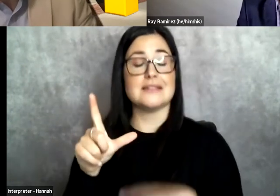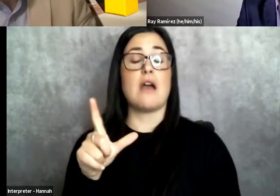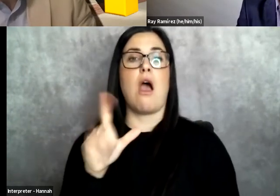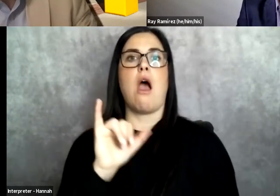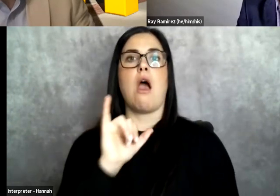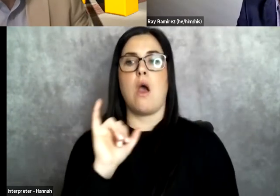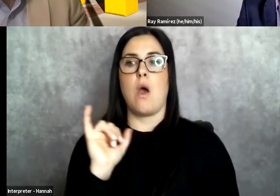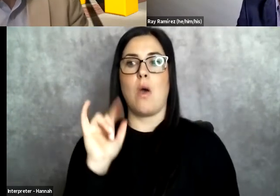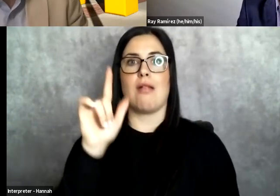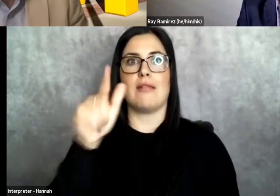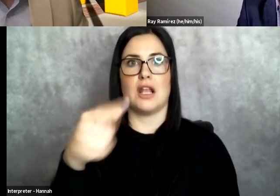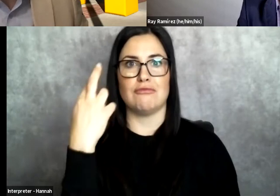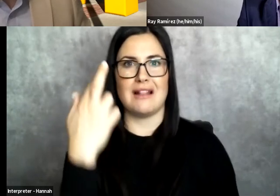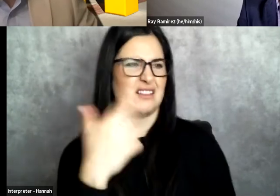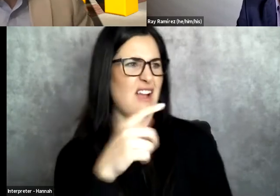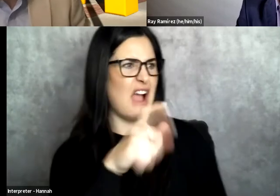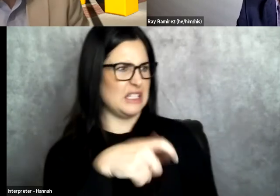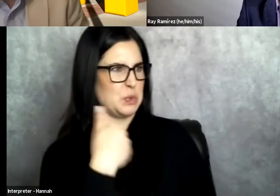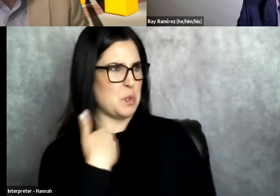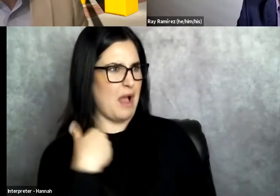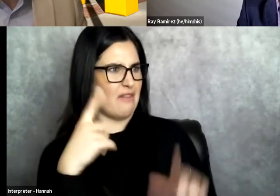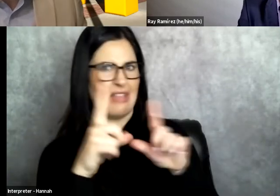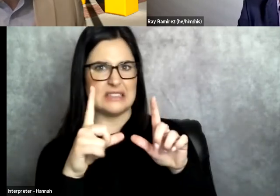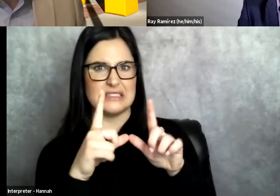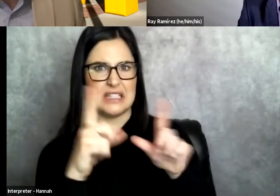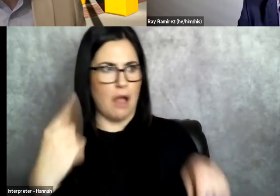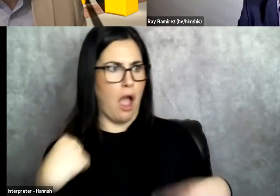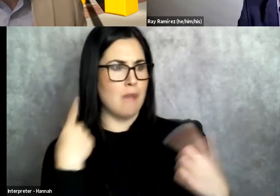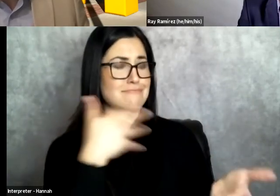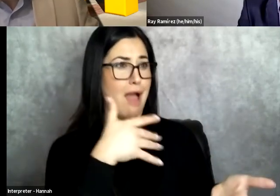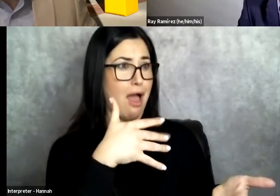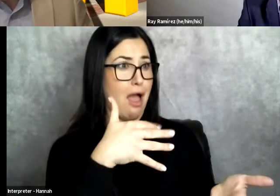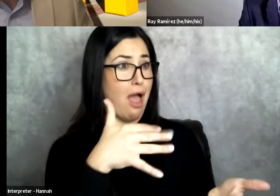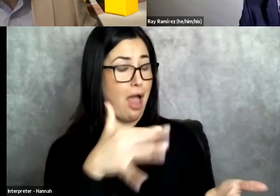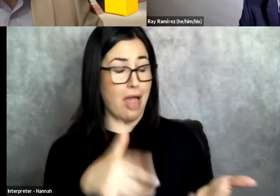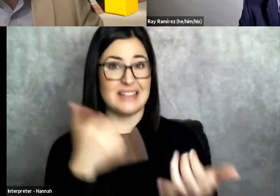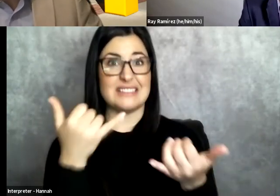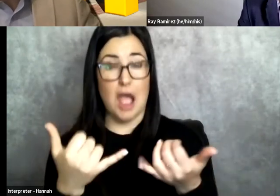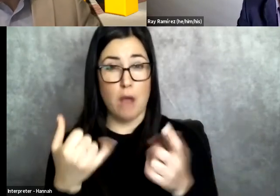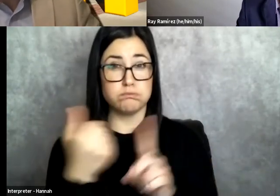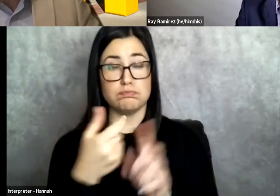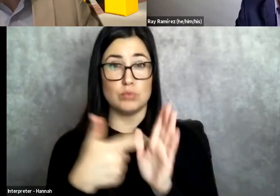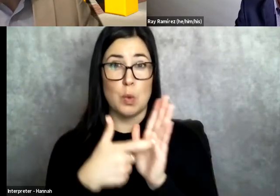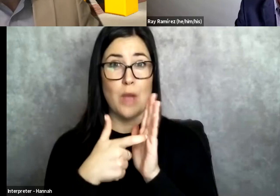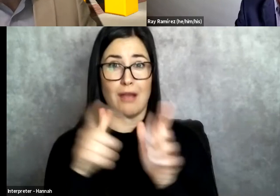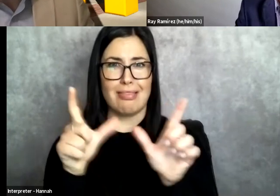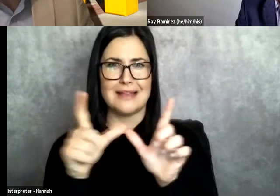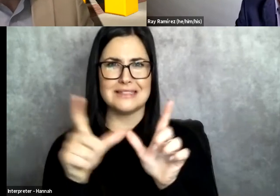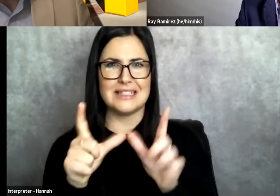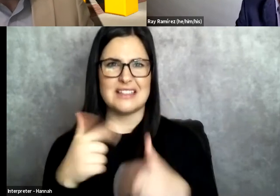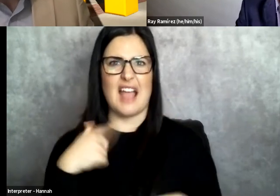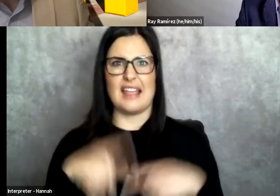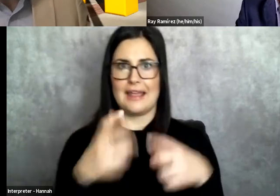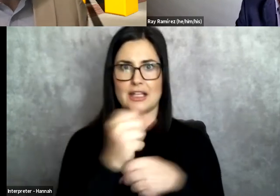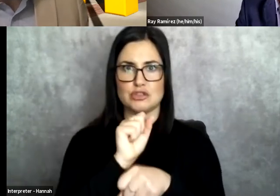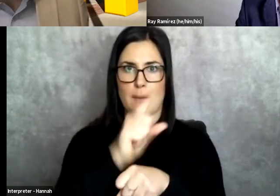barrier, then they'd like, whoa, you mean to Tommy, I spent all this time pursuing this education and I was never going to be able to get a job because of